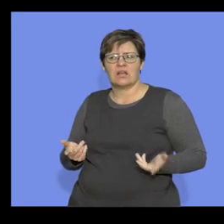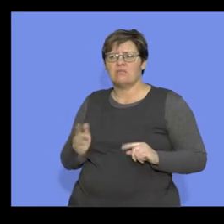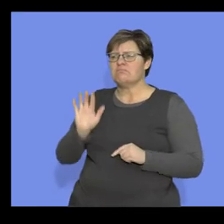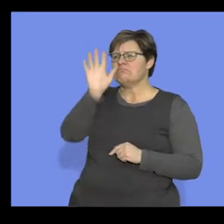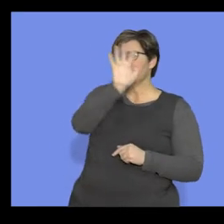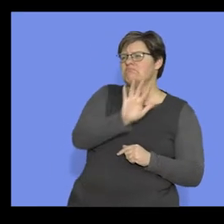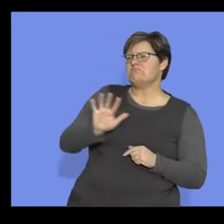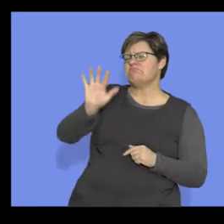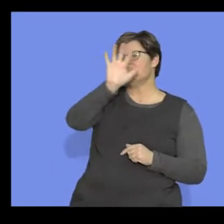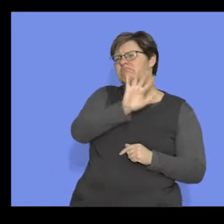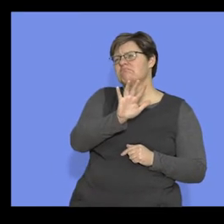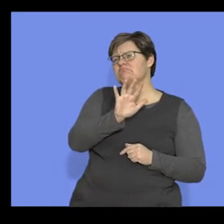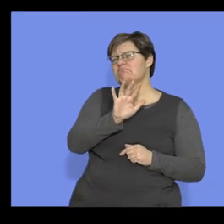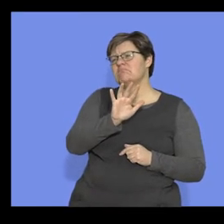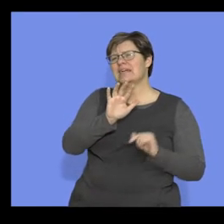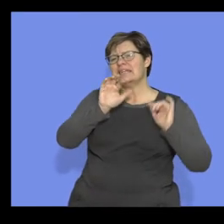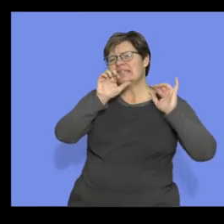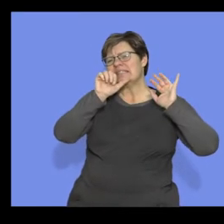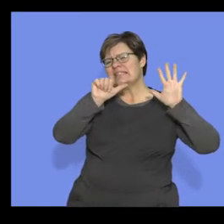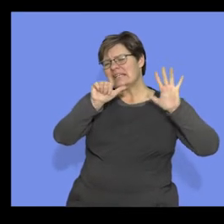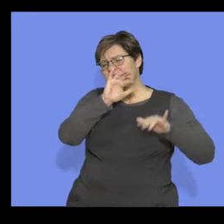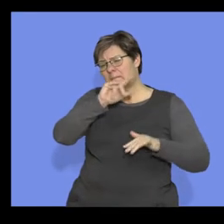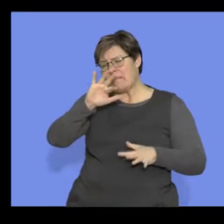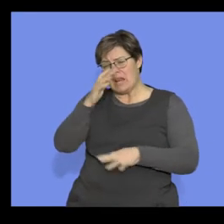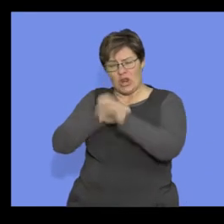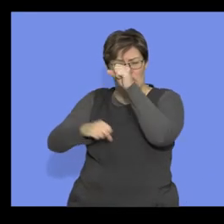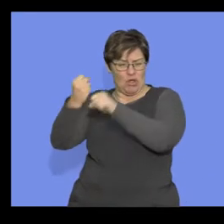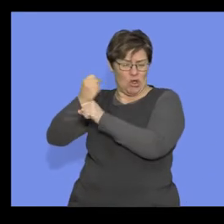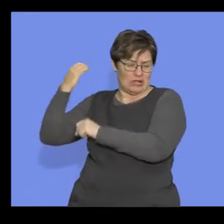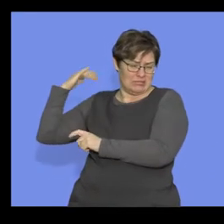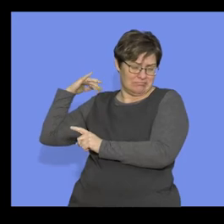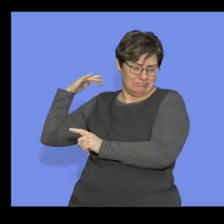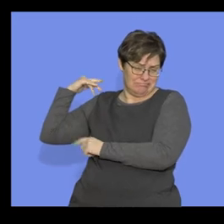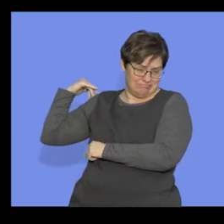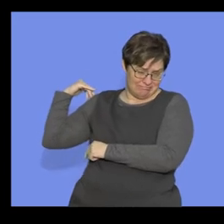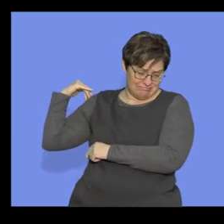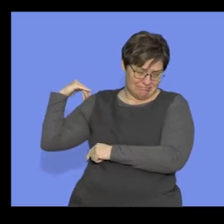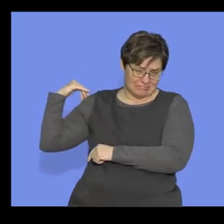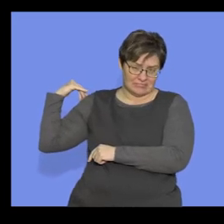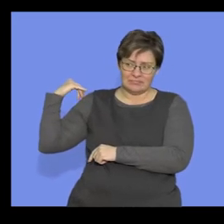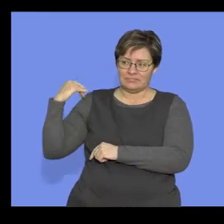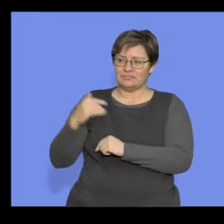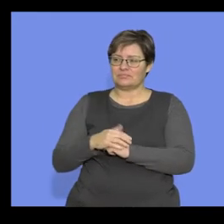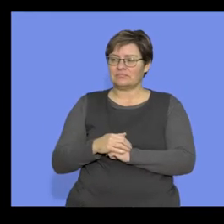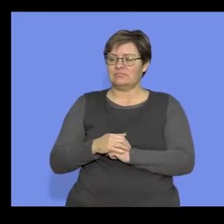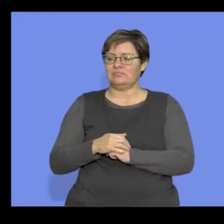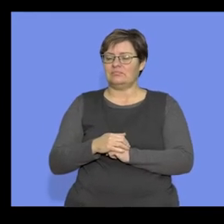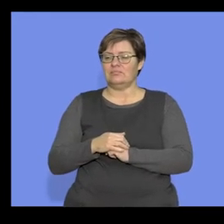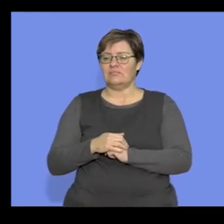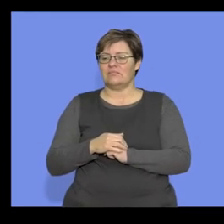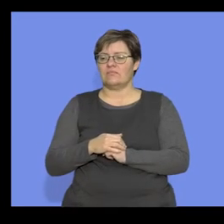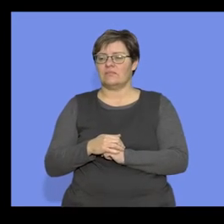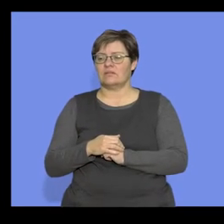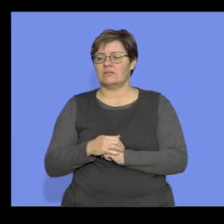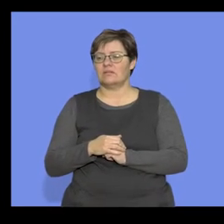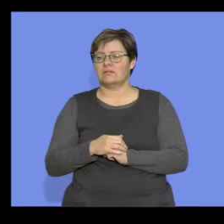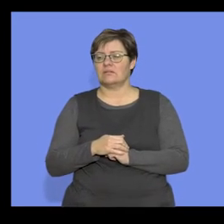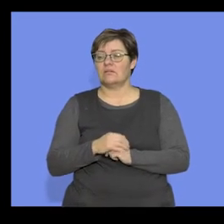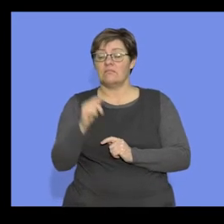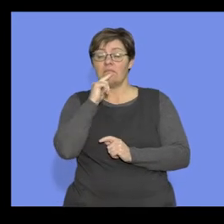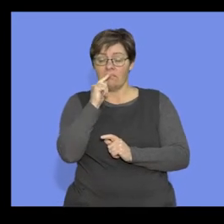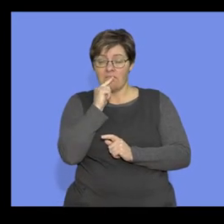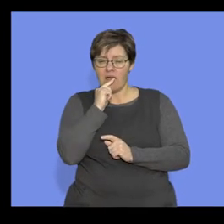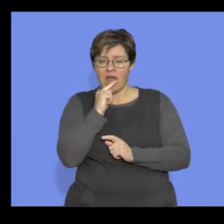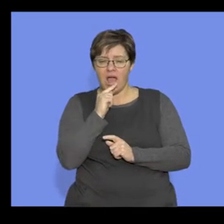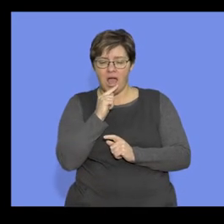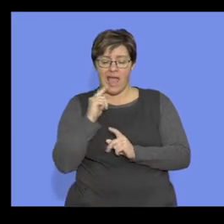round about six million years ago, this is the one that we're looking at. All right, we had